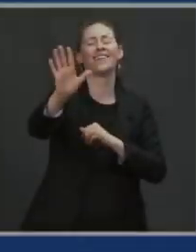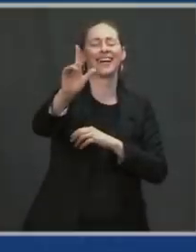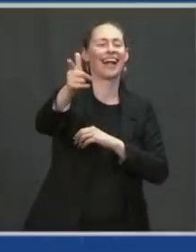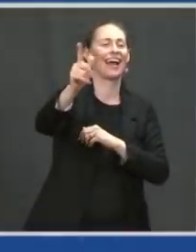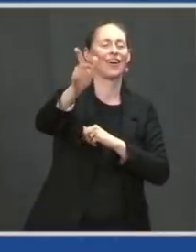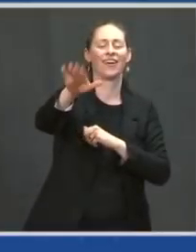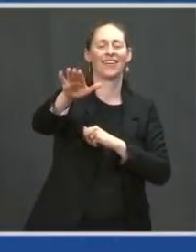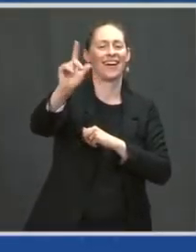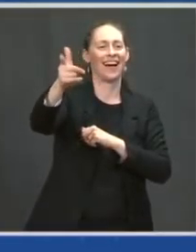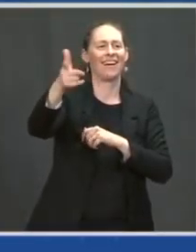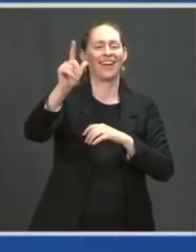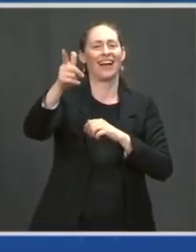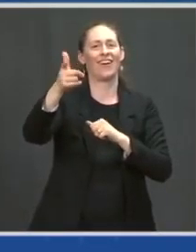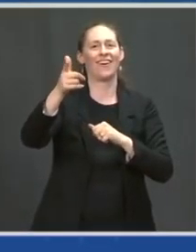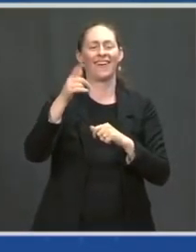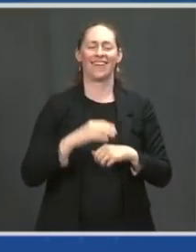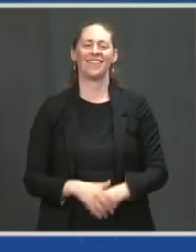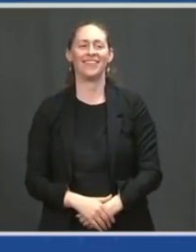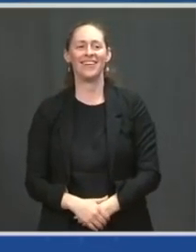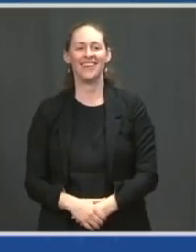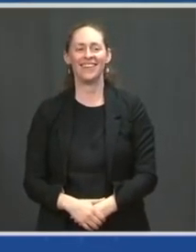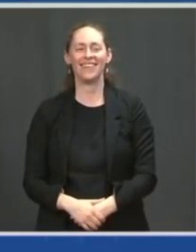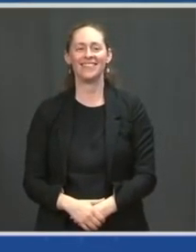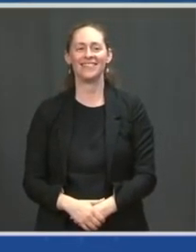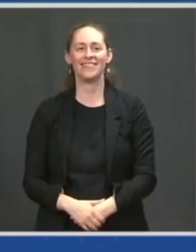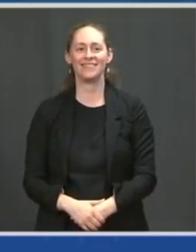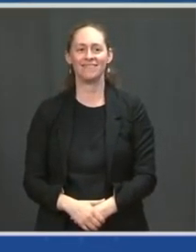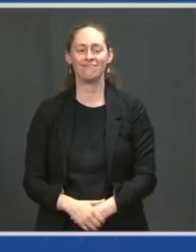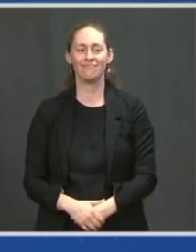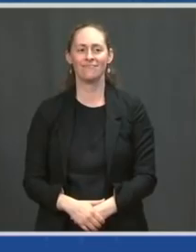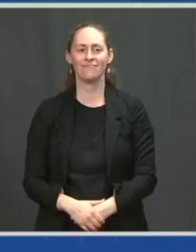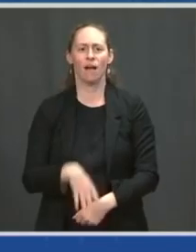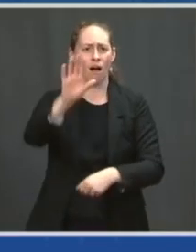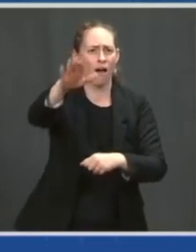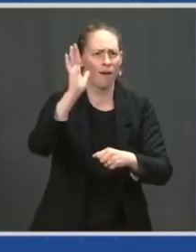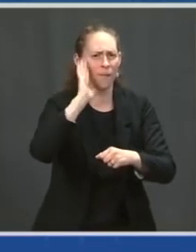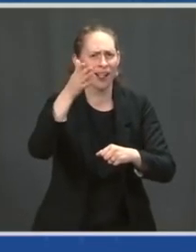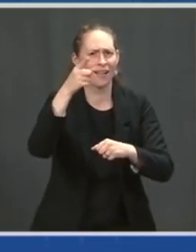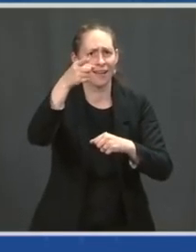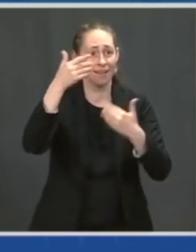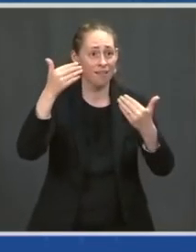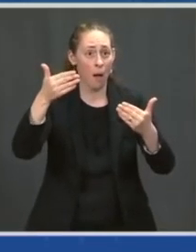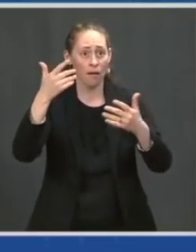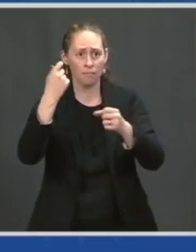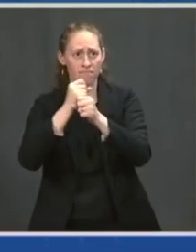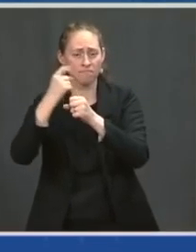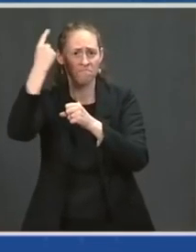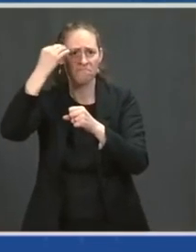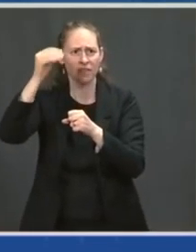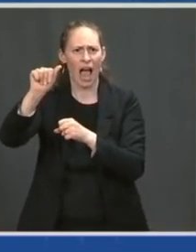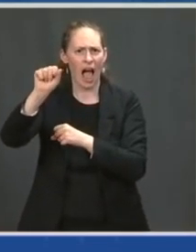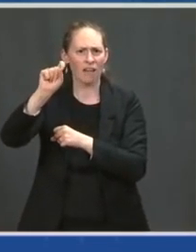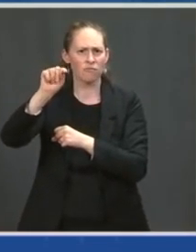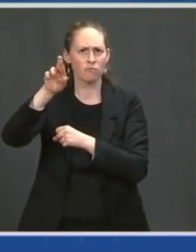Mr. President, will you make it faster to get — for them to get the vaccine — the vaccines we will get soon? The India? The